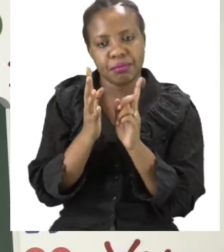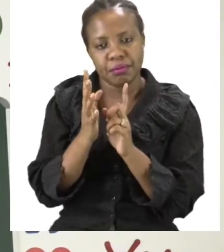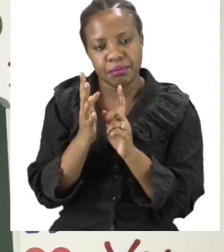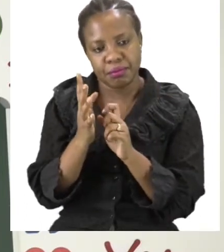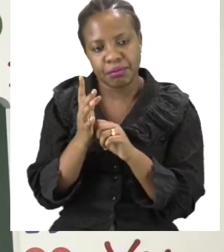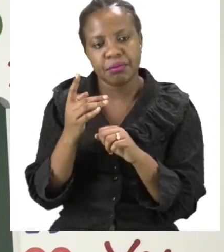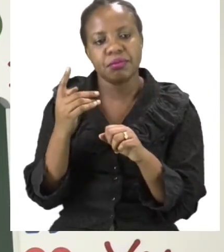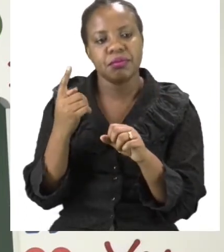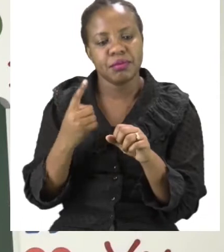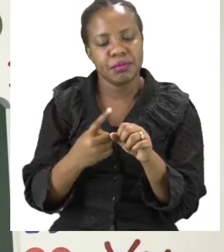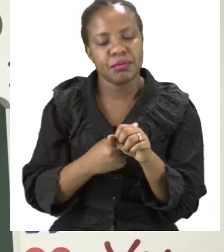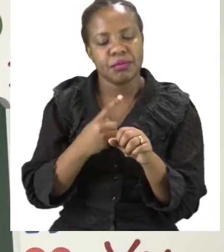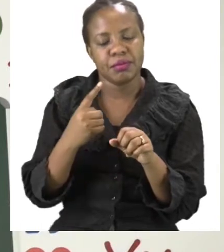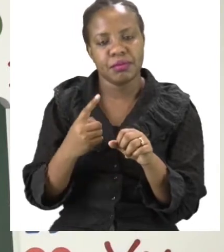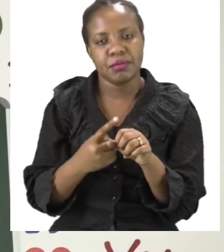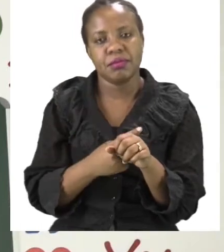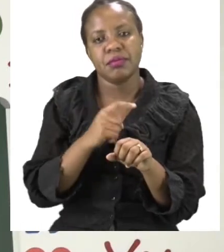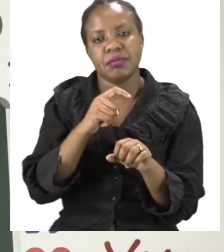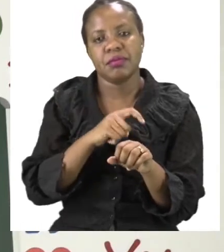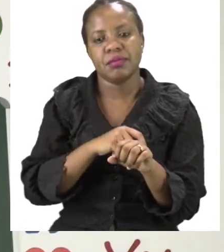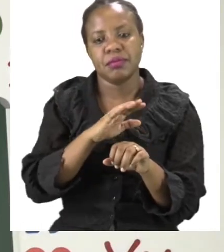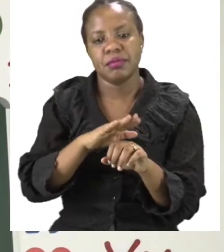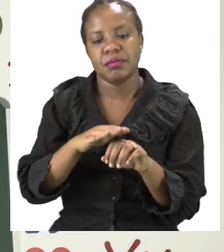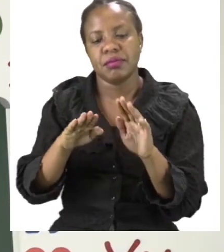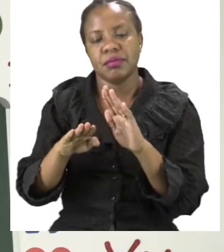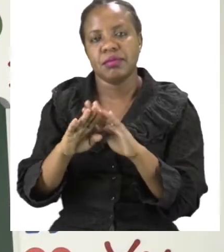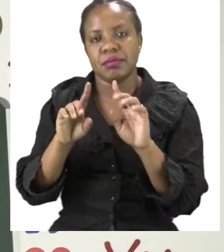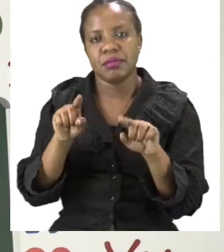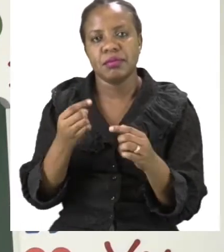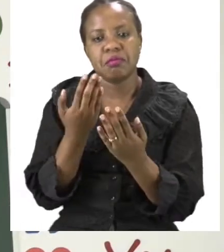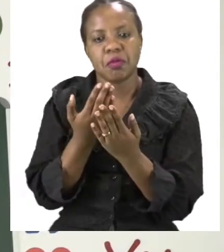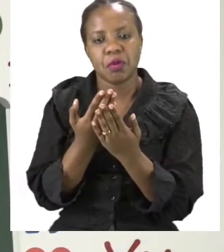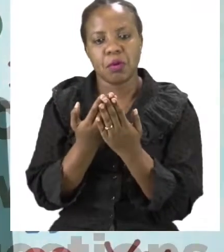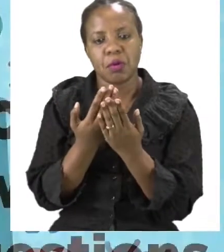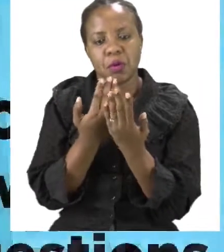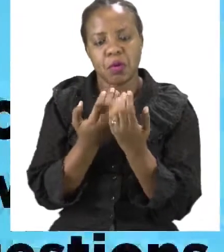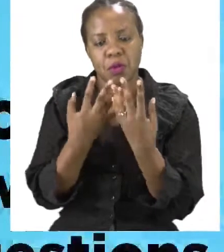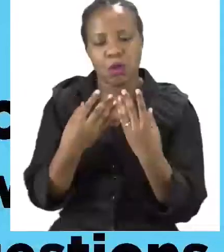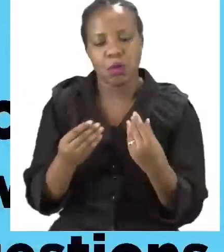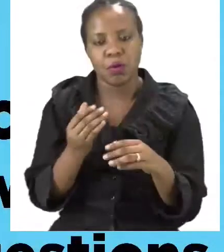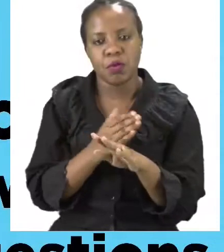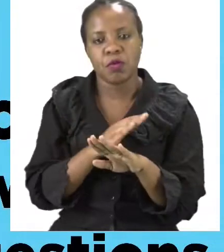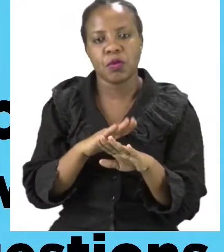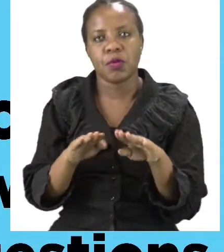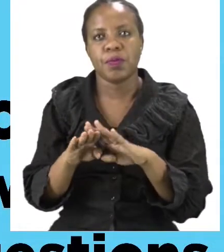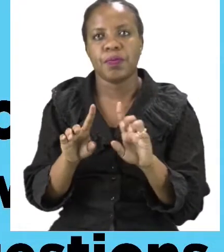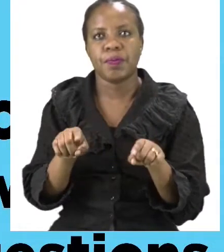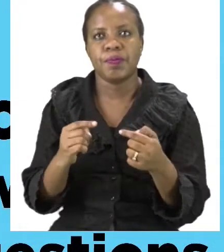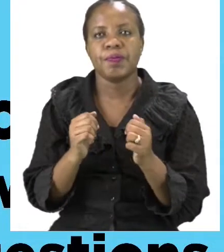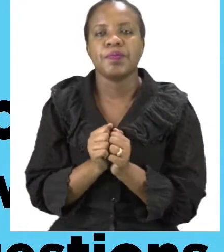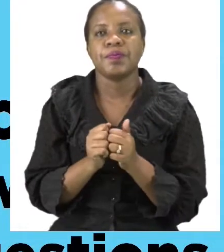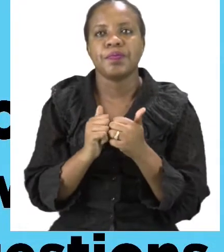you touch something. Please make sure your hands are dry before you touch anything else. Well done. For